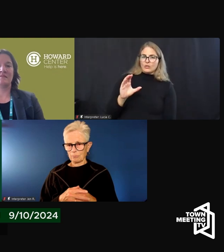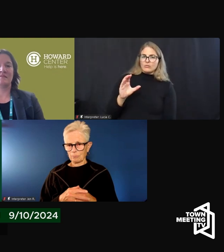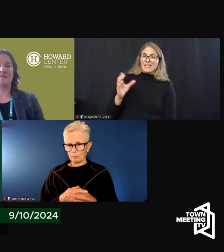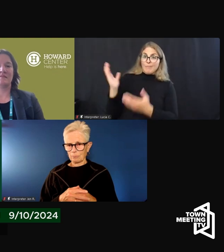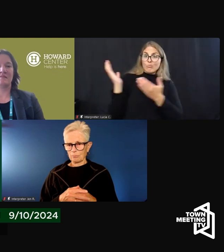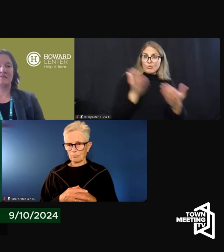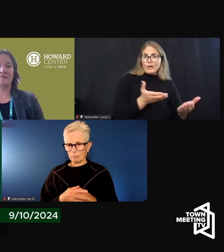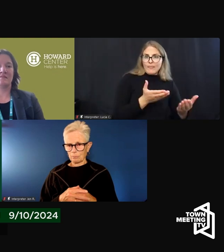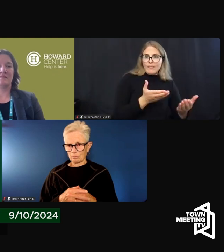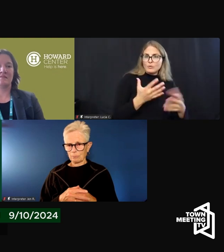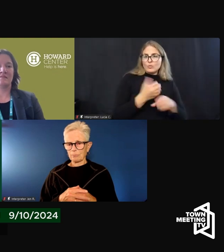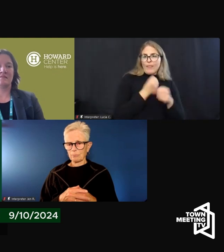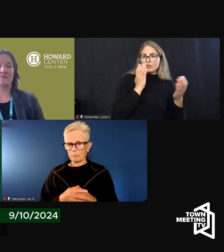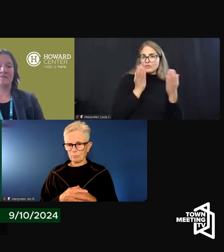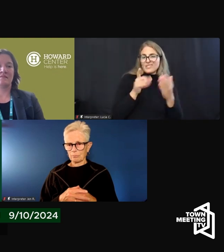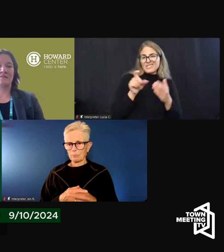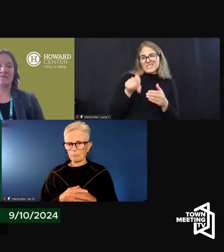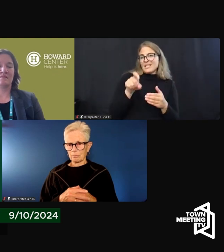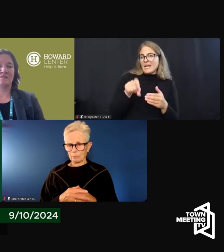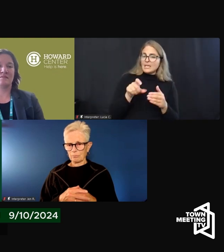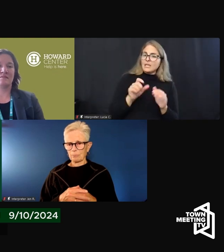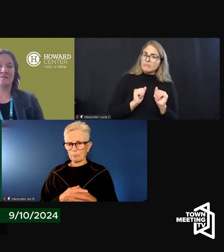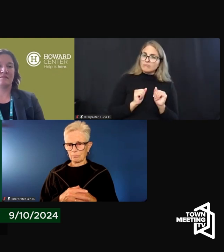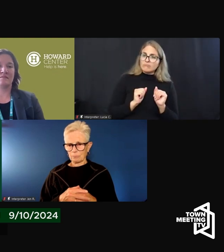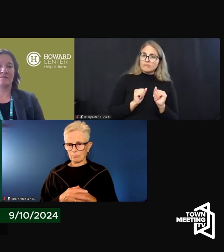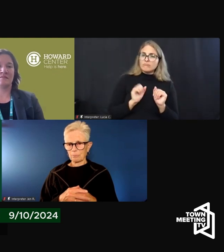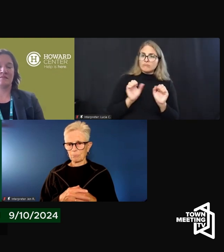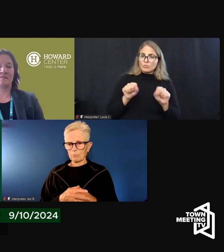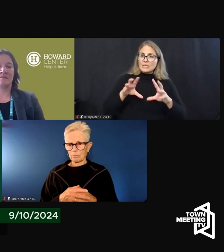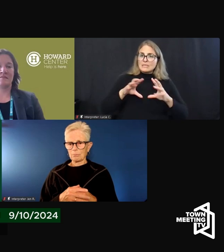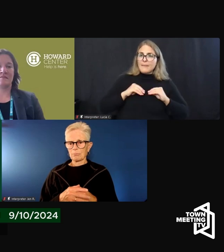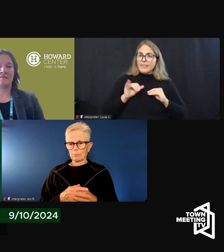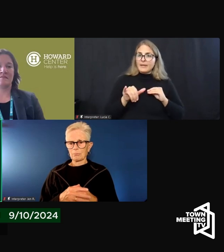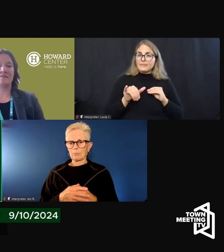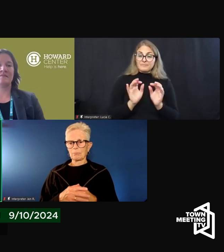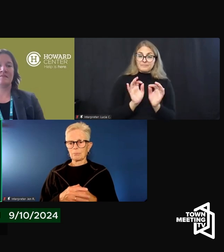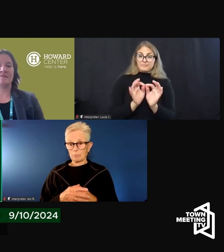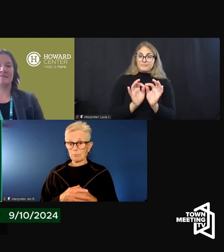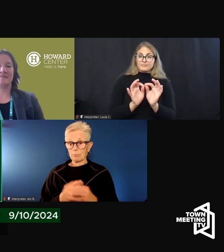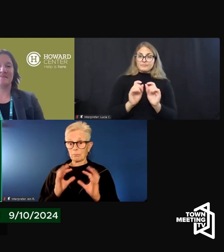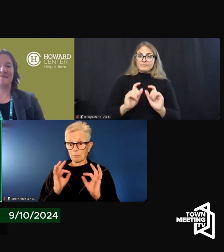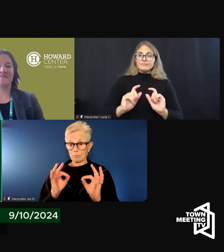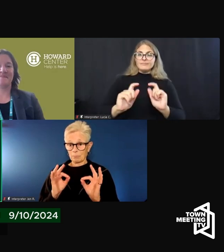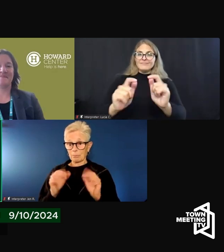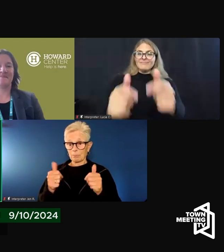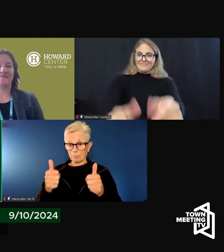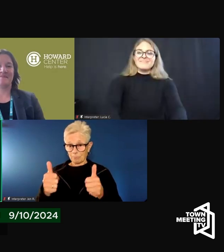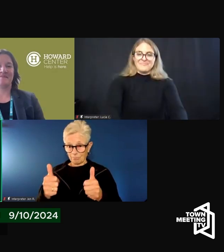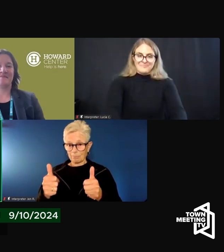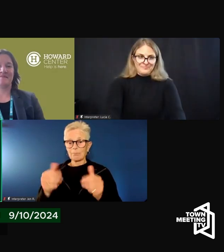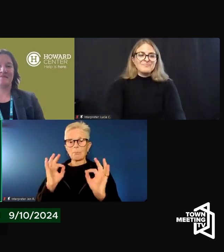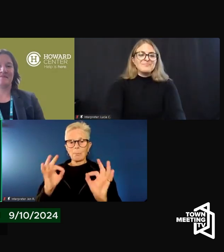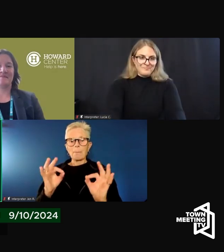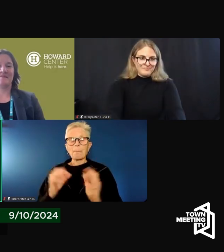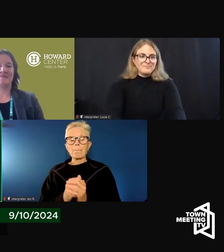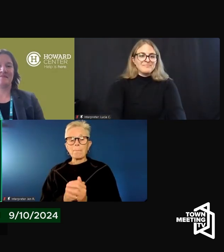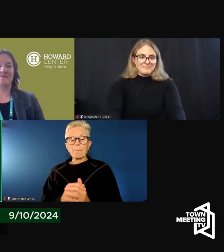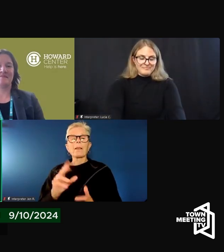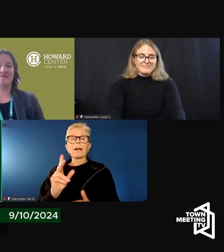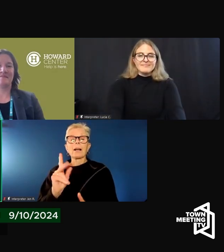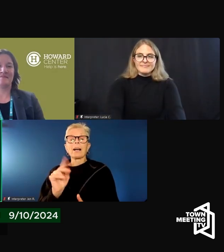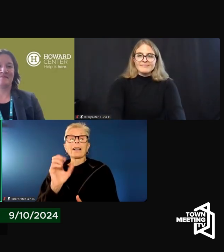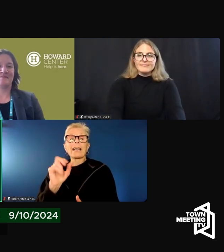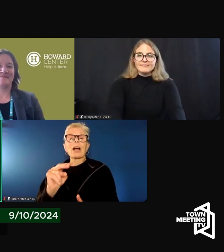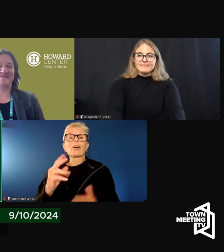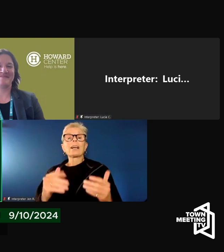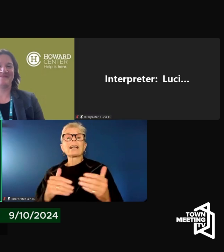to receive those services. That would certainly be acceptable. Okay. And the next question I